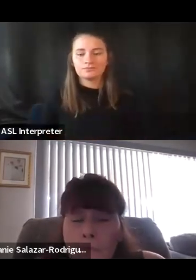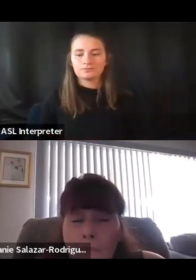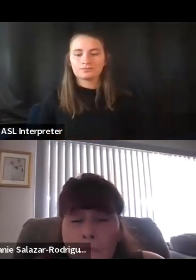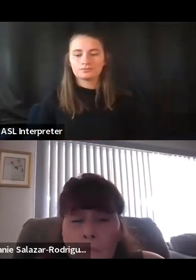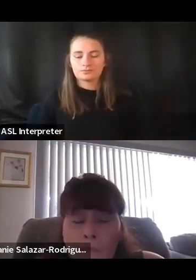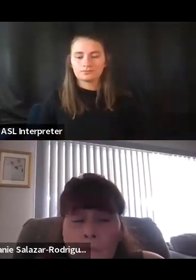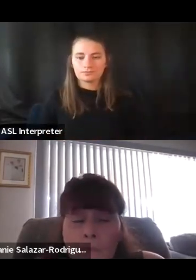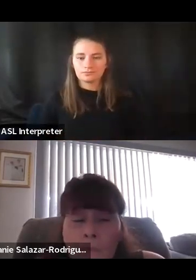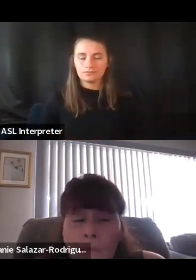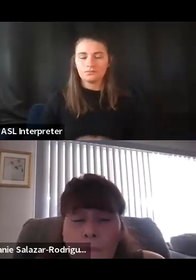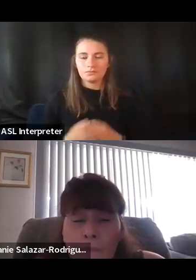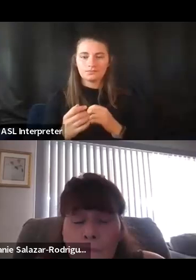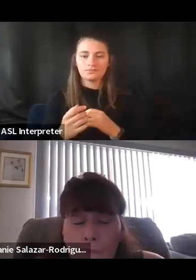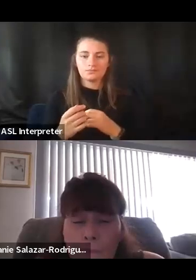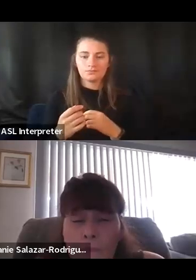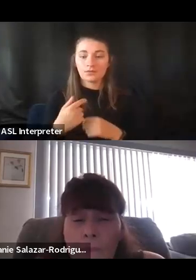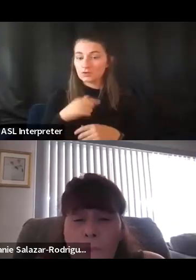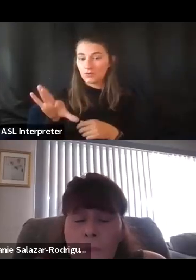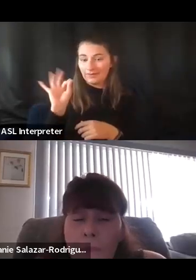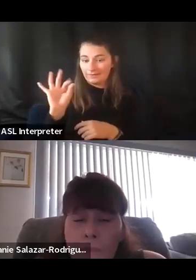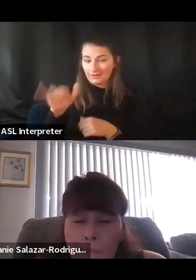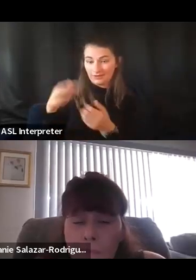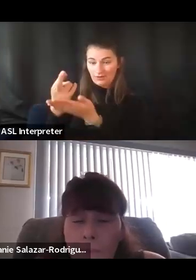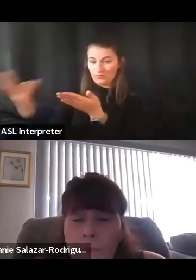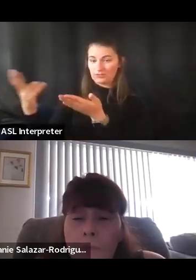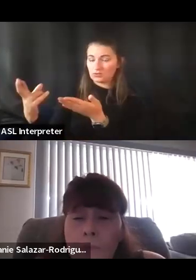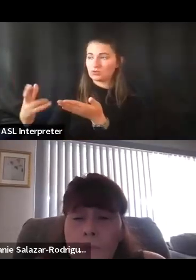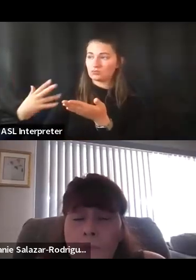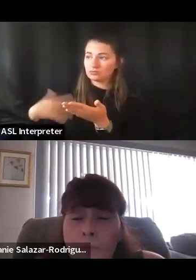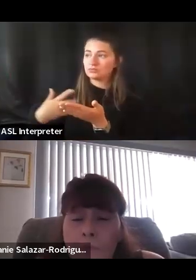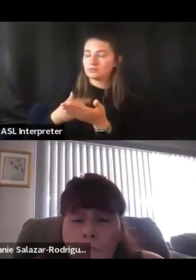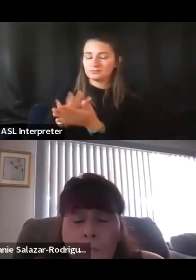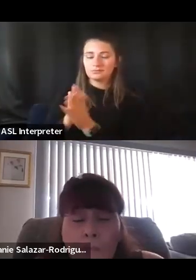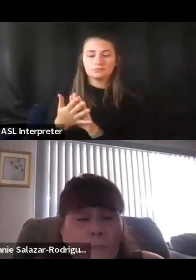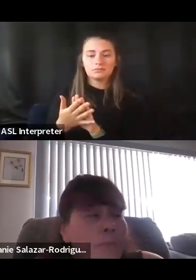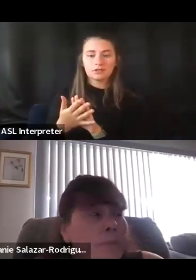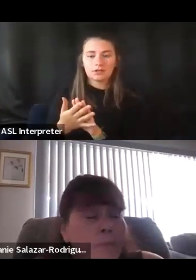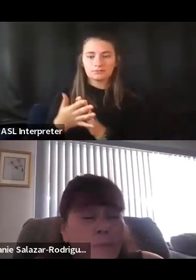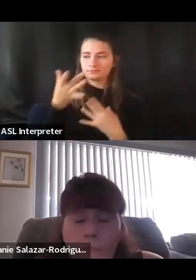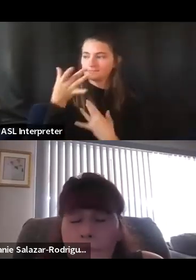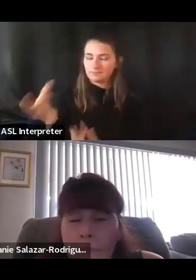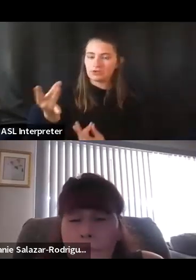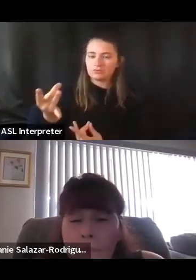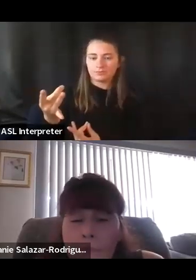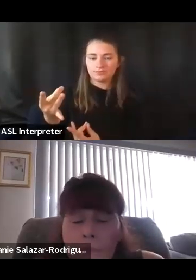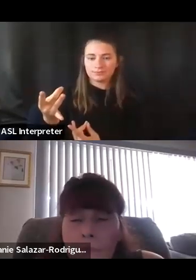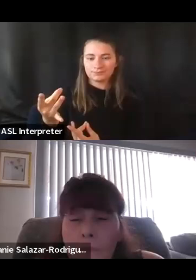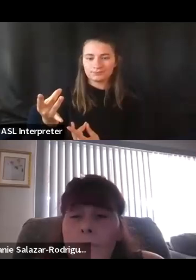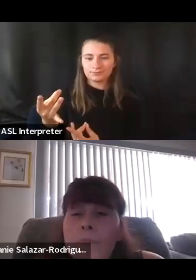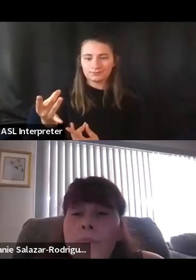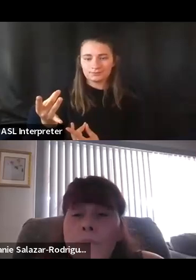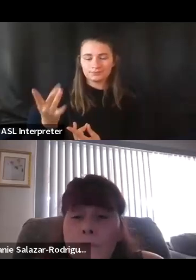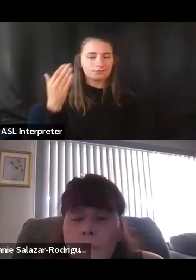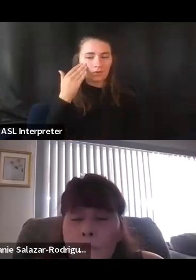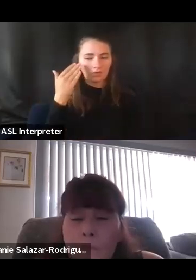since I found out about that resource, I was really interested in that. And I knew right away that I wanted